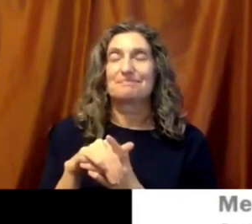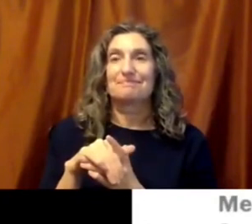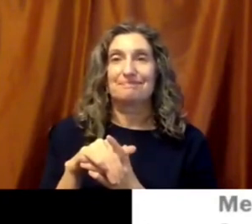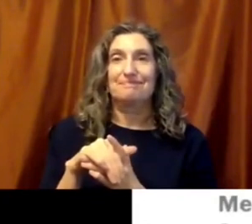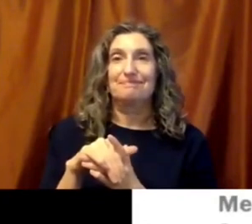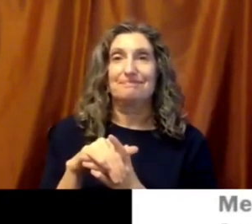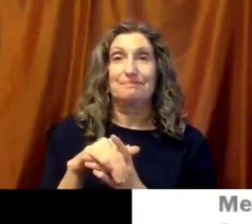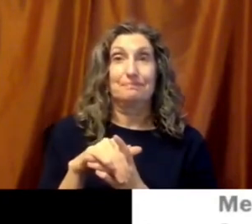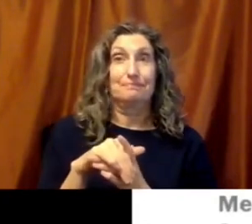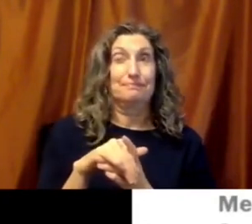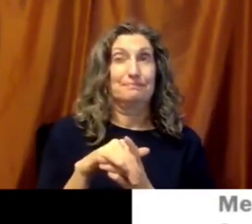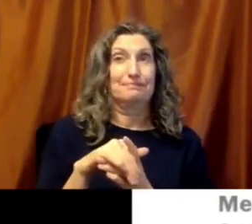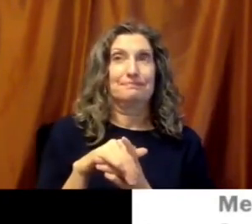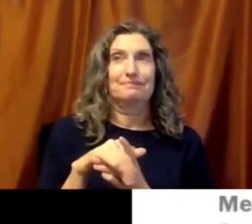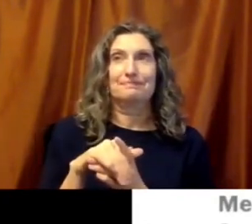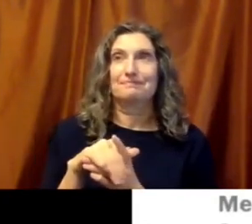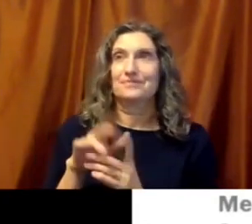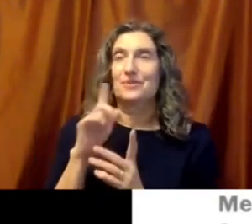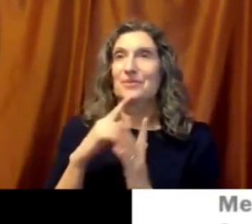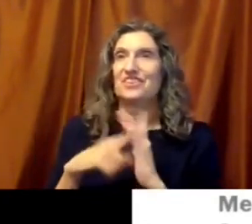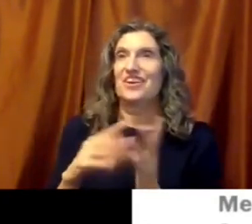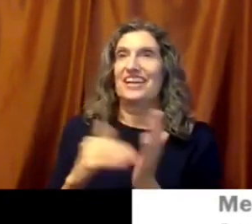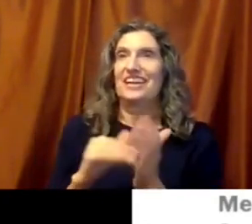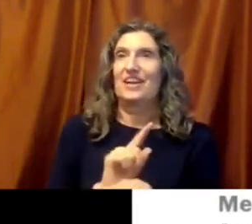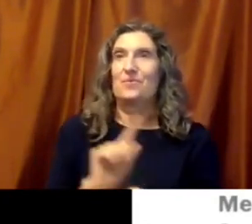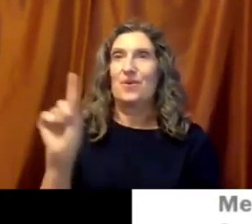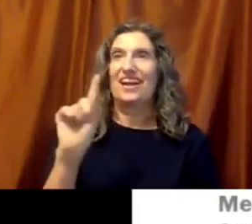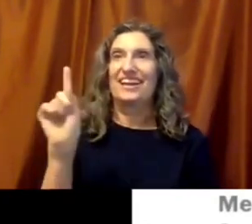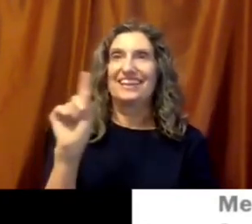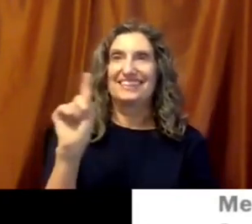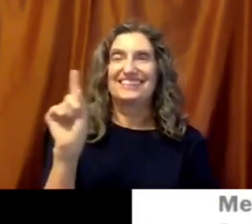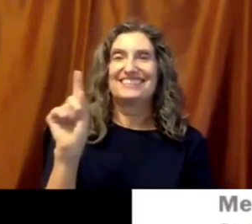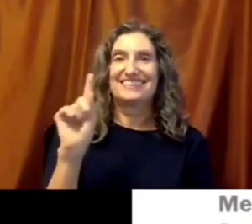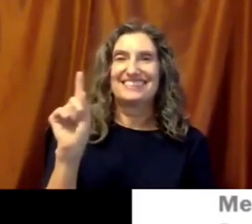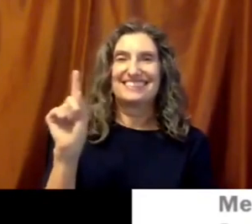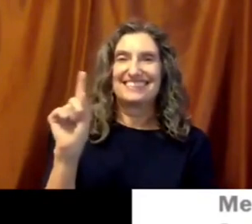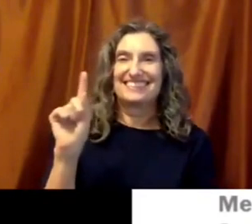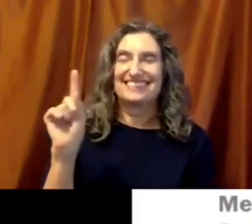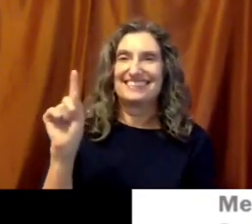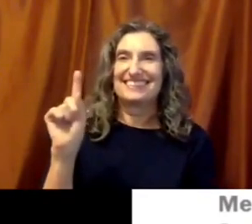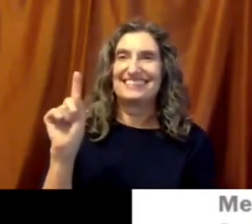will start again, right at one o'clock. And so